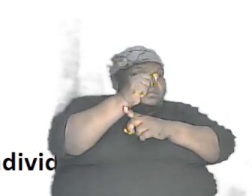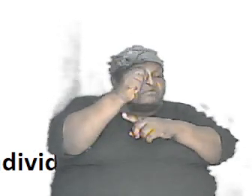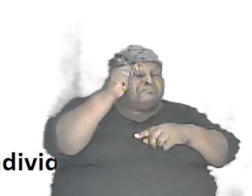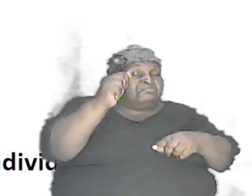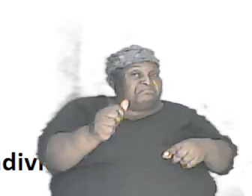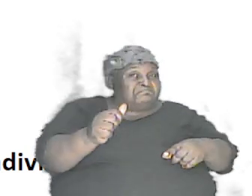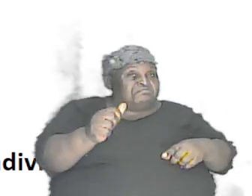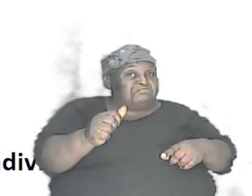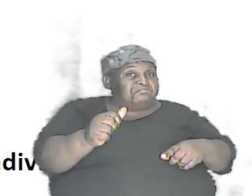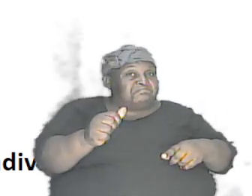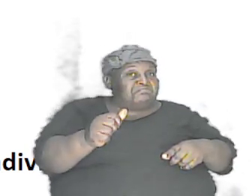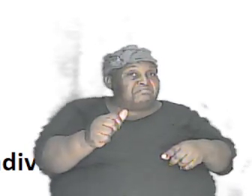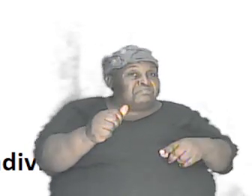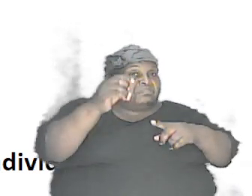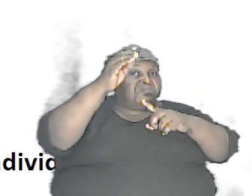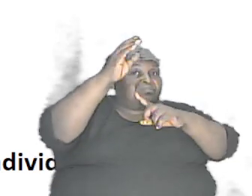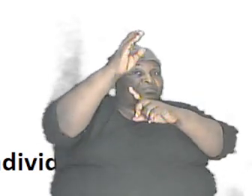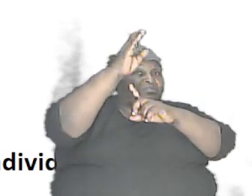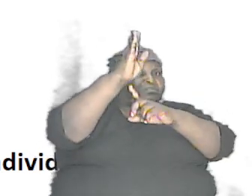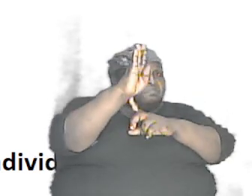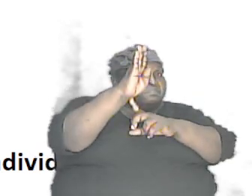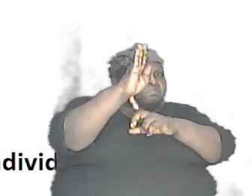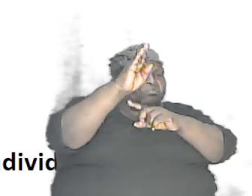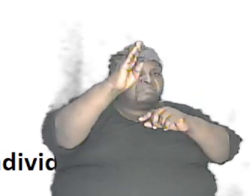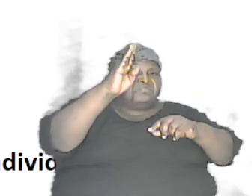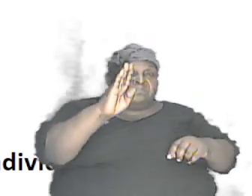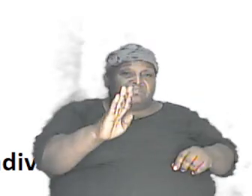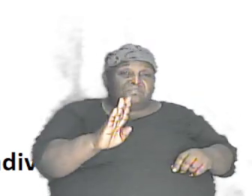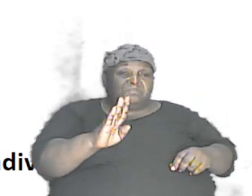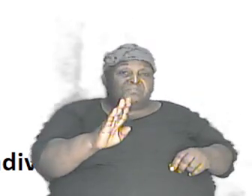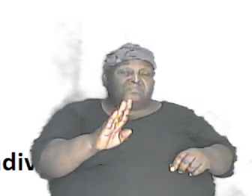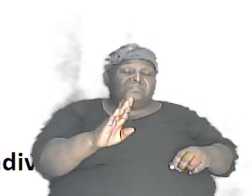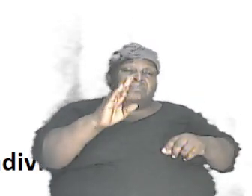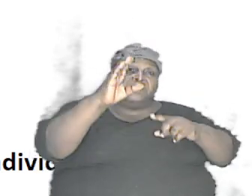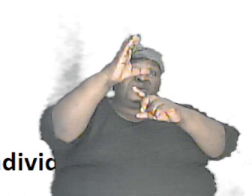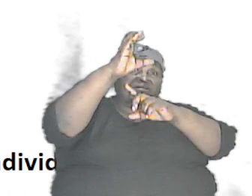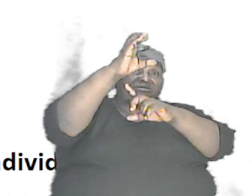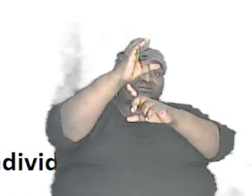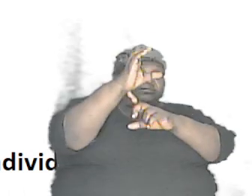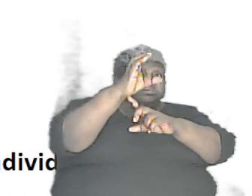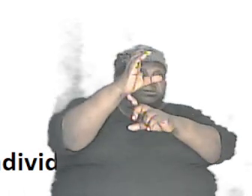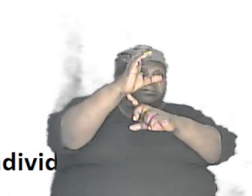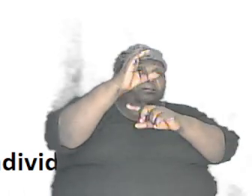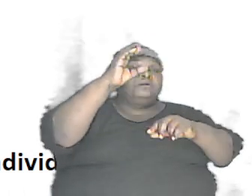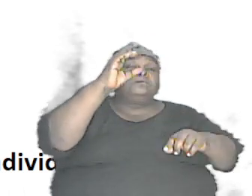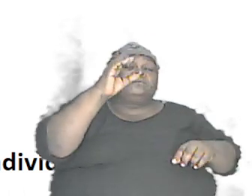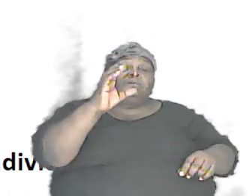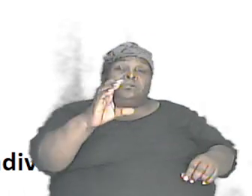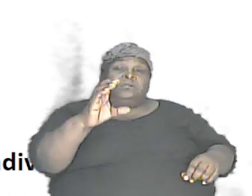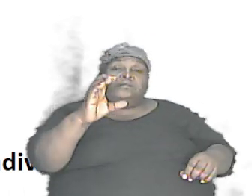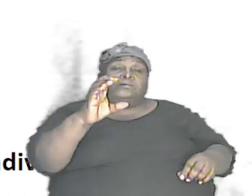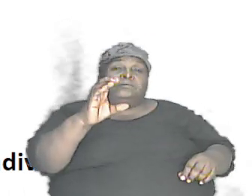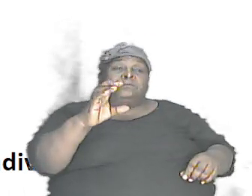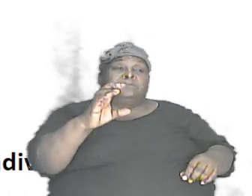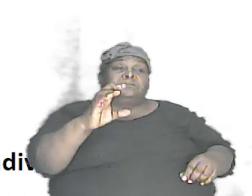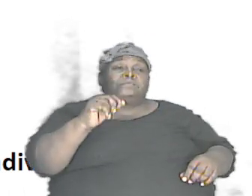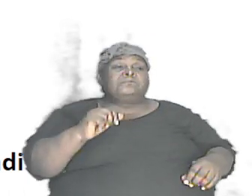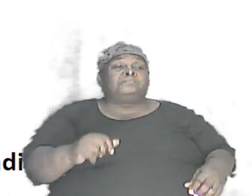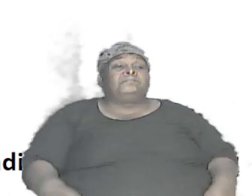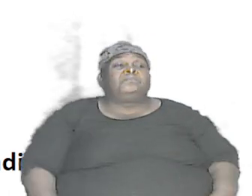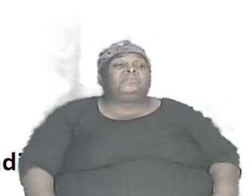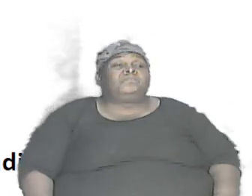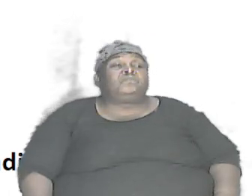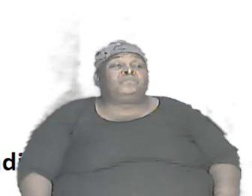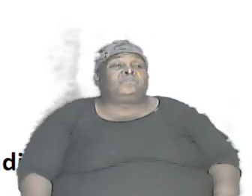and then capital B and common B and then capital C and common